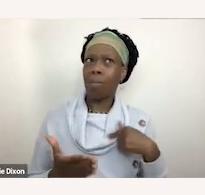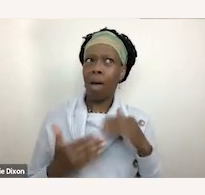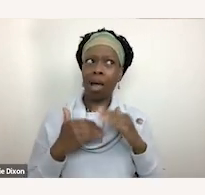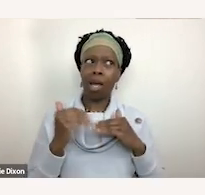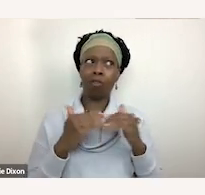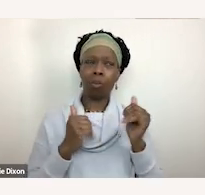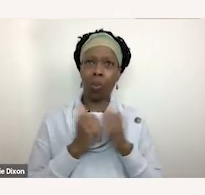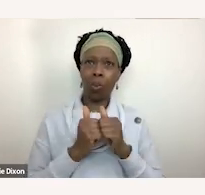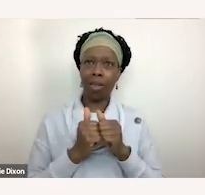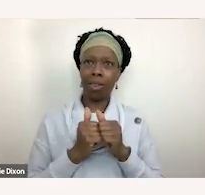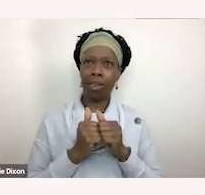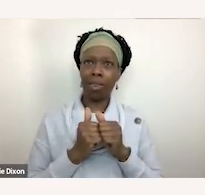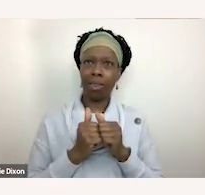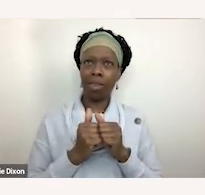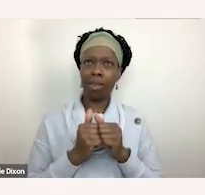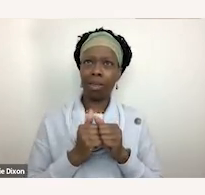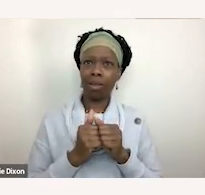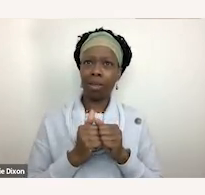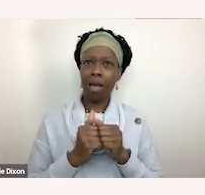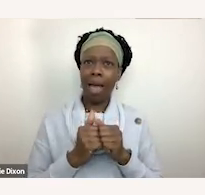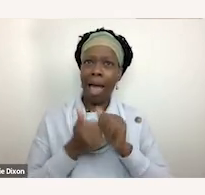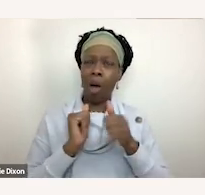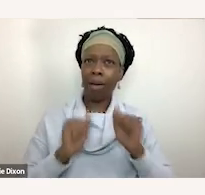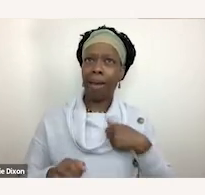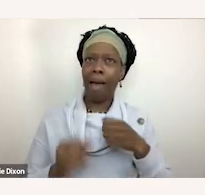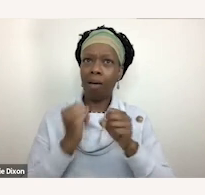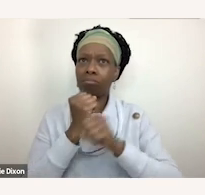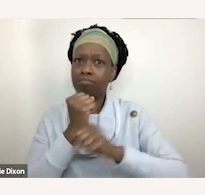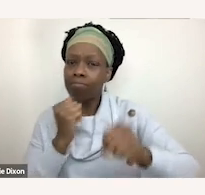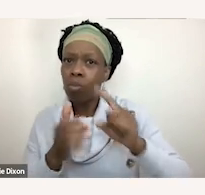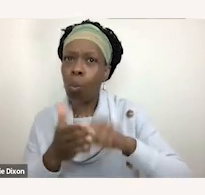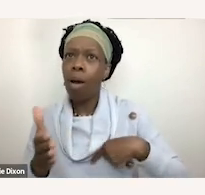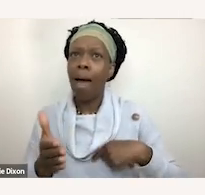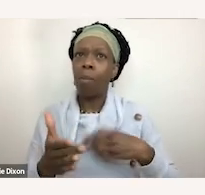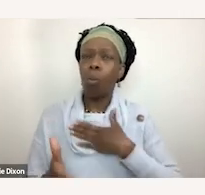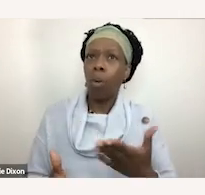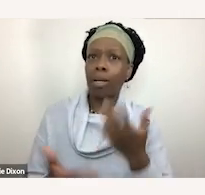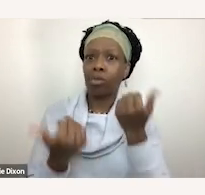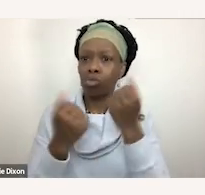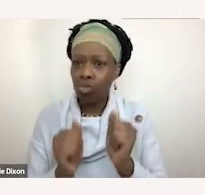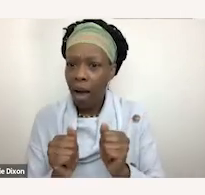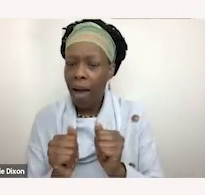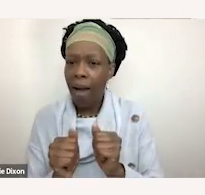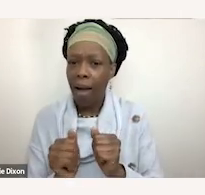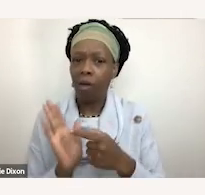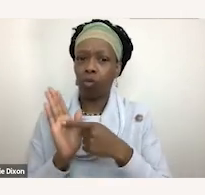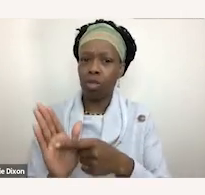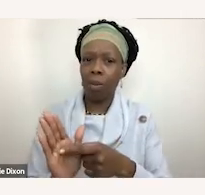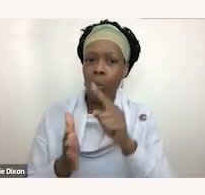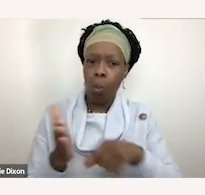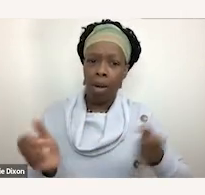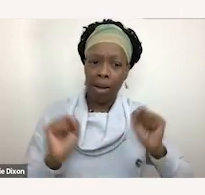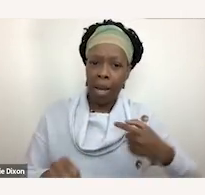what we're used to? know, it's wonderful having Greeny here this evening to go, okay, you know, what can we provide as a community